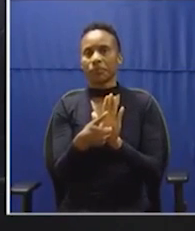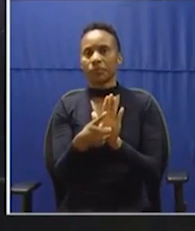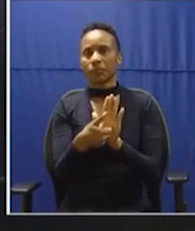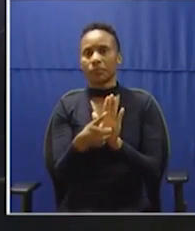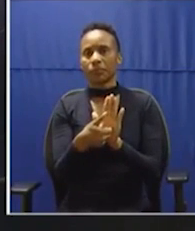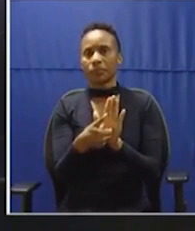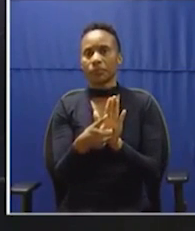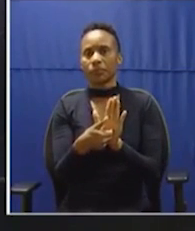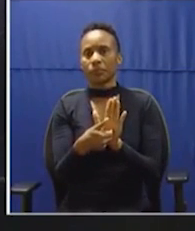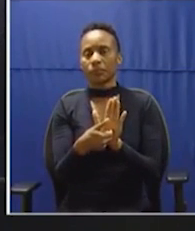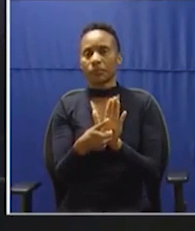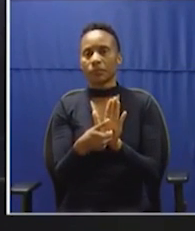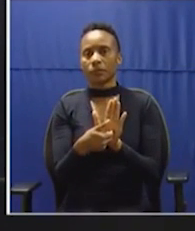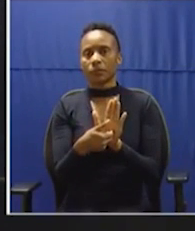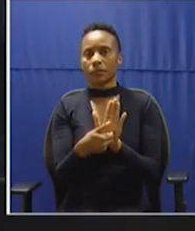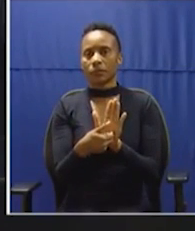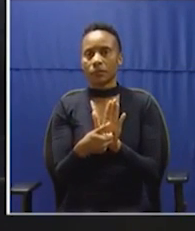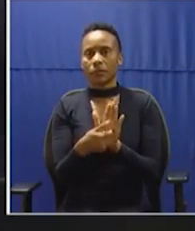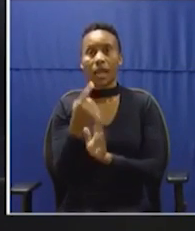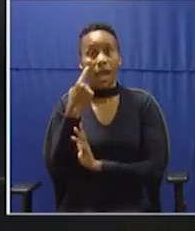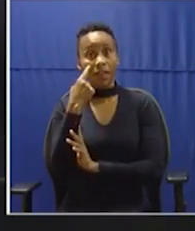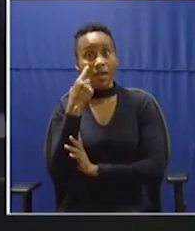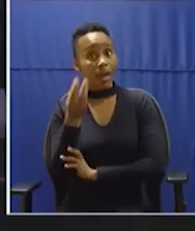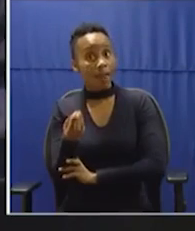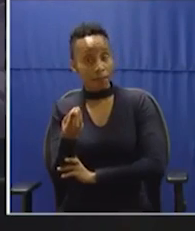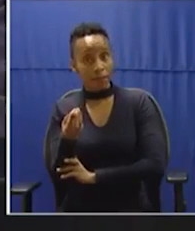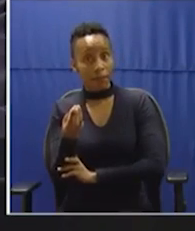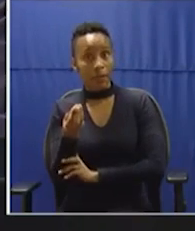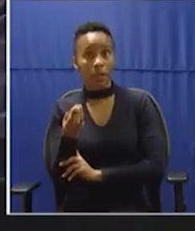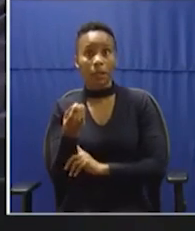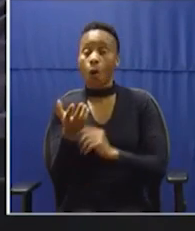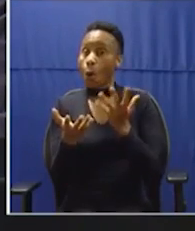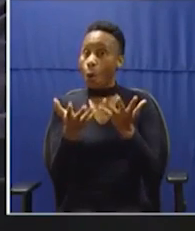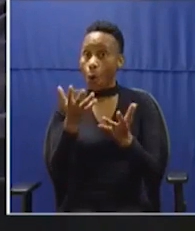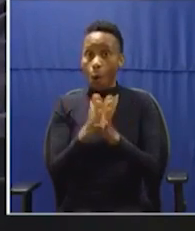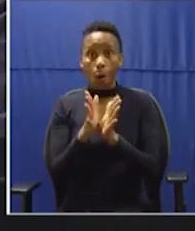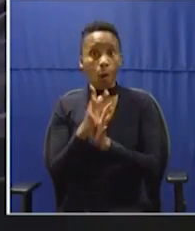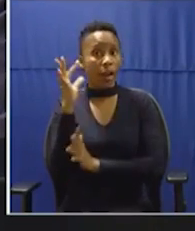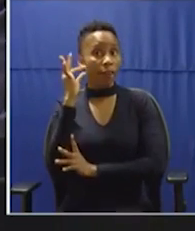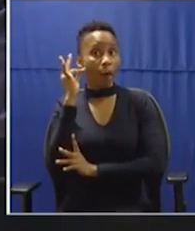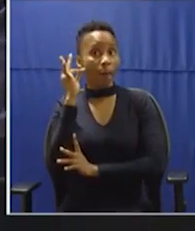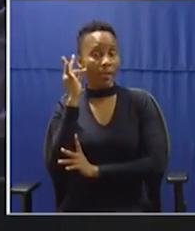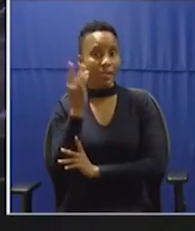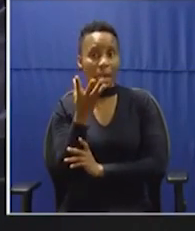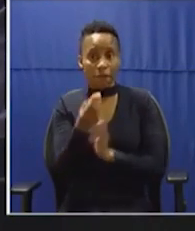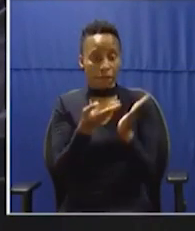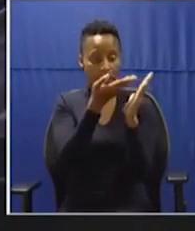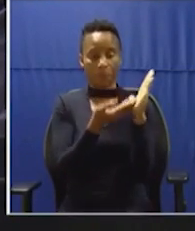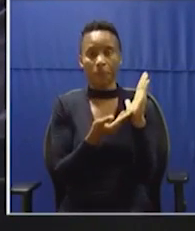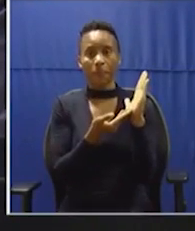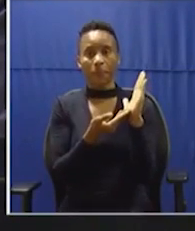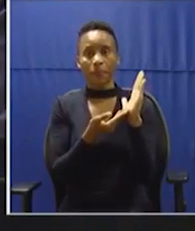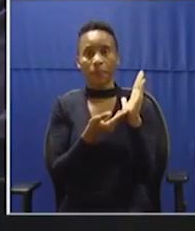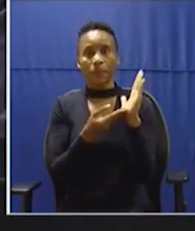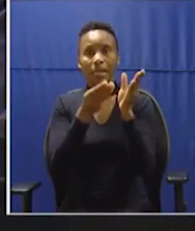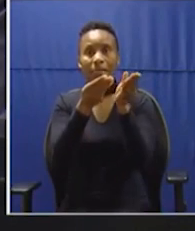you have evidence or you have certain information at your disposal, you